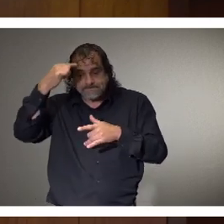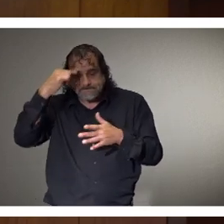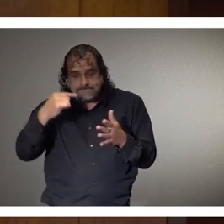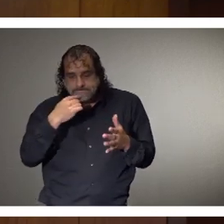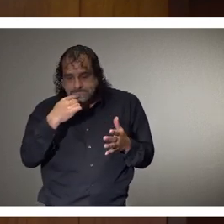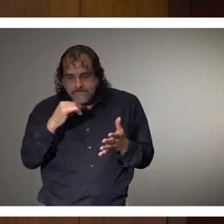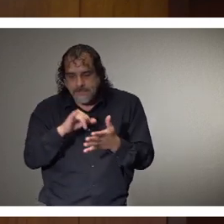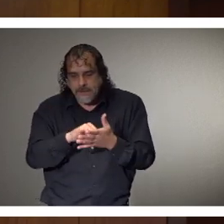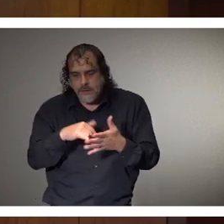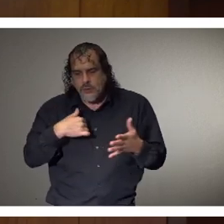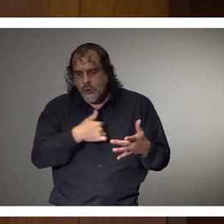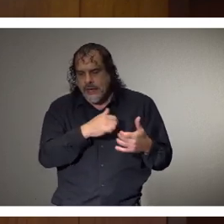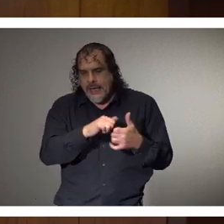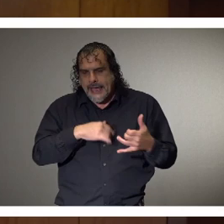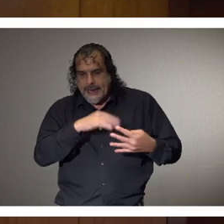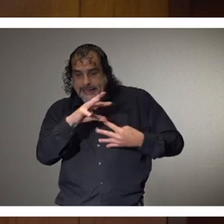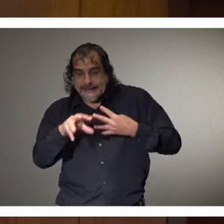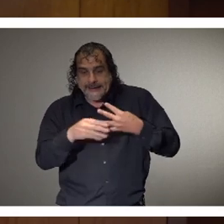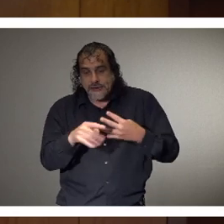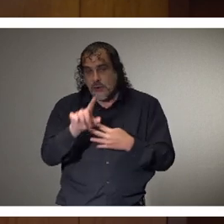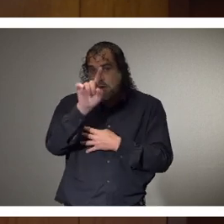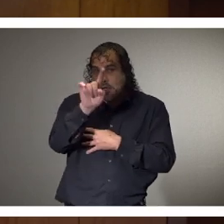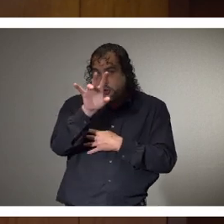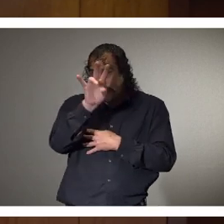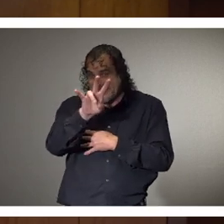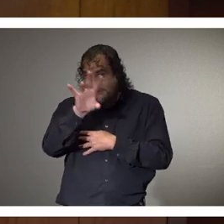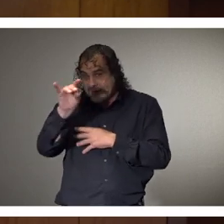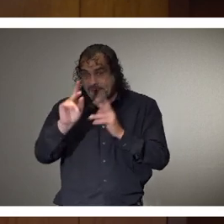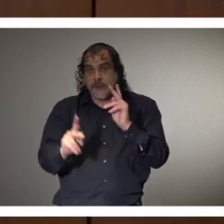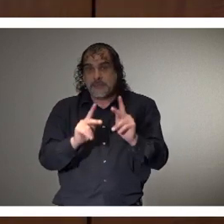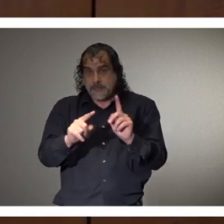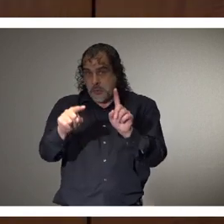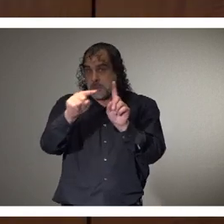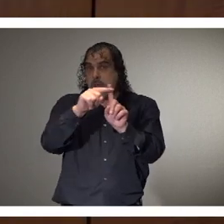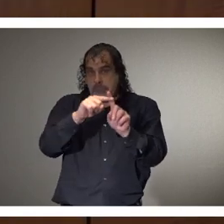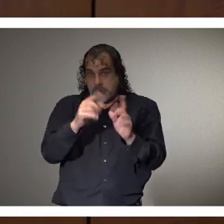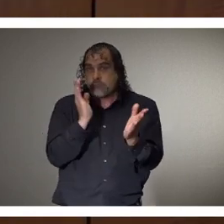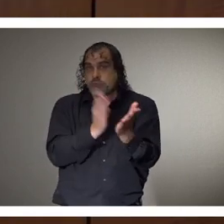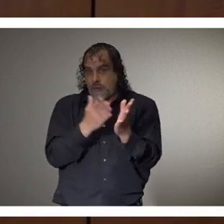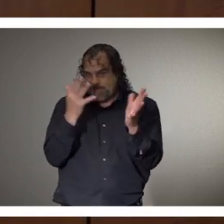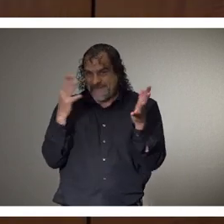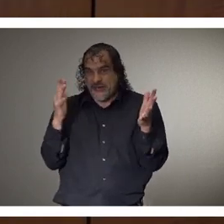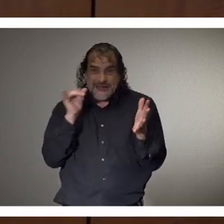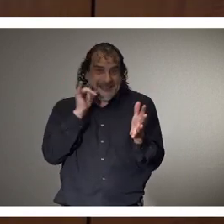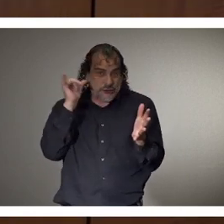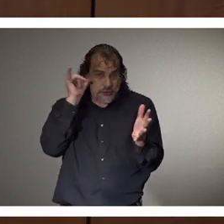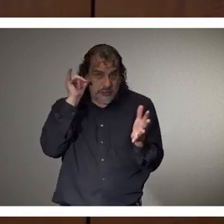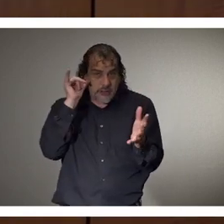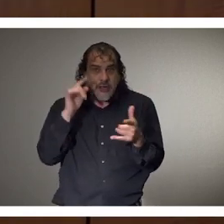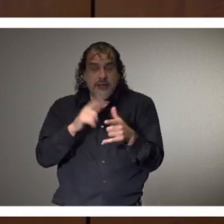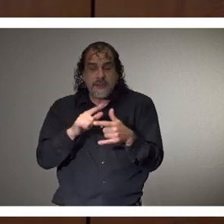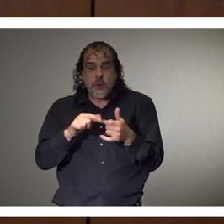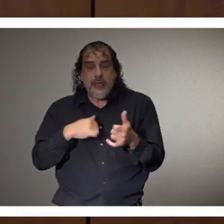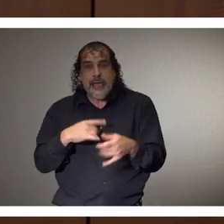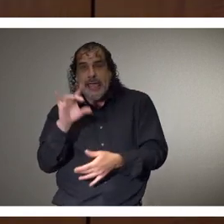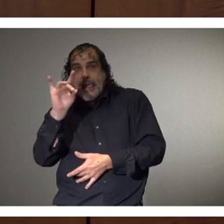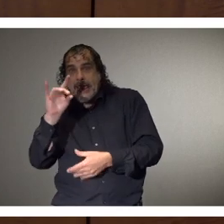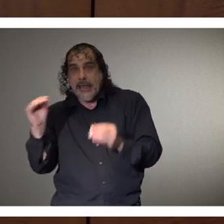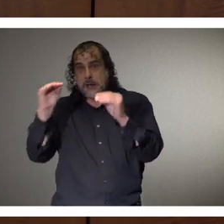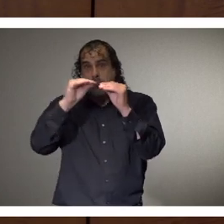had an additional 177 cases reported, um, yesterday with an additional eight deaths.